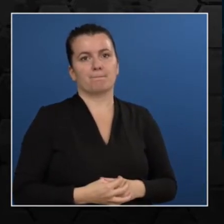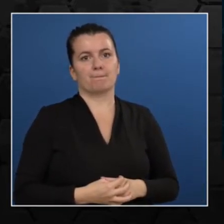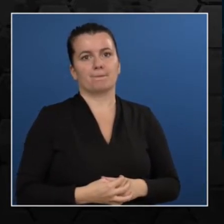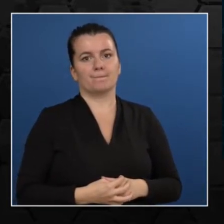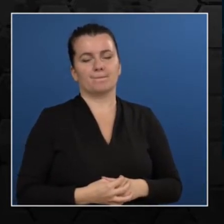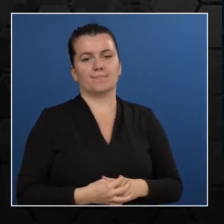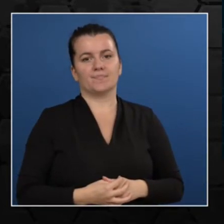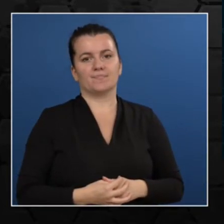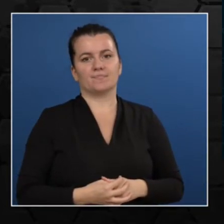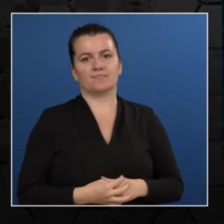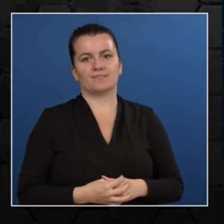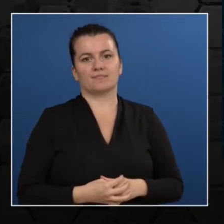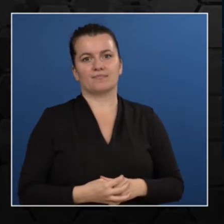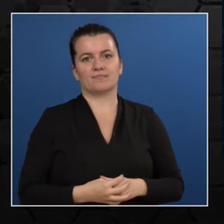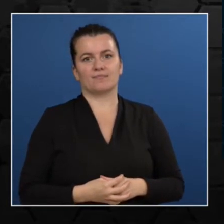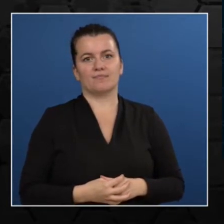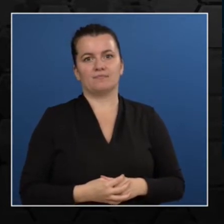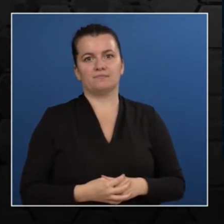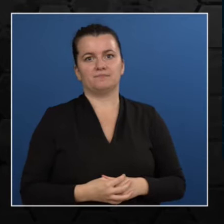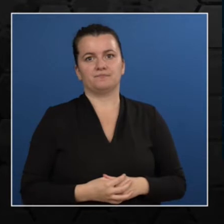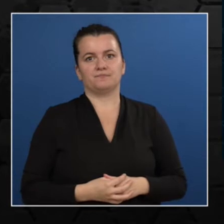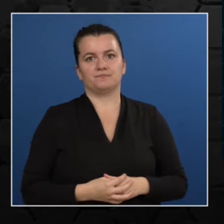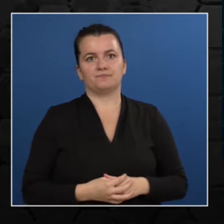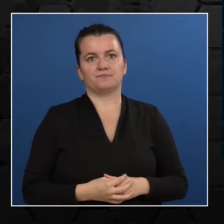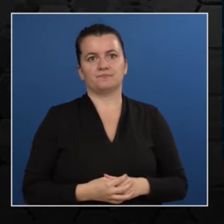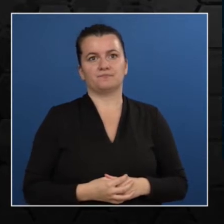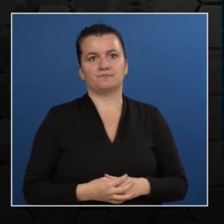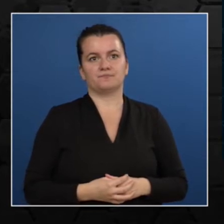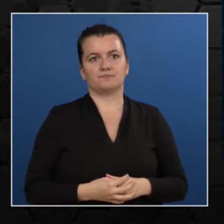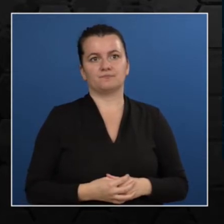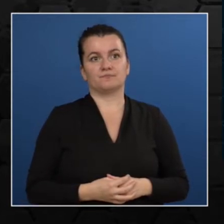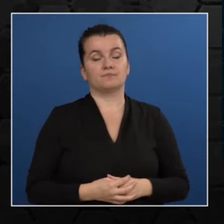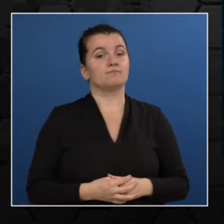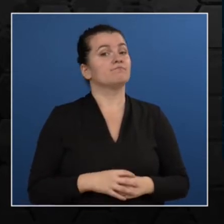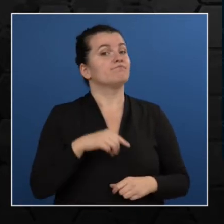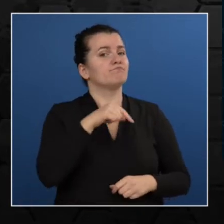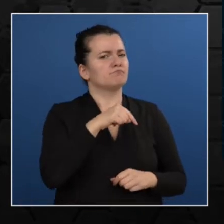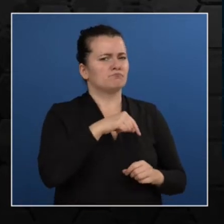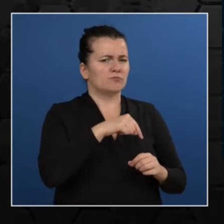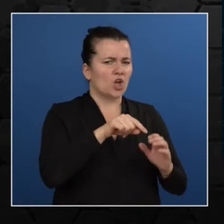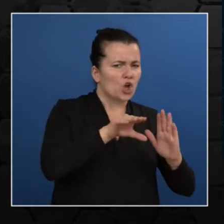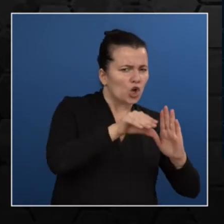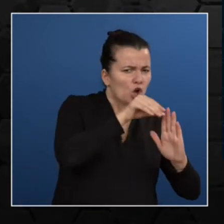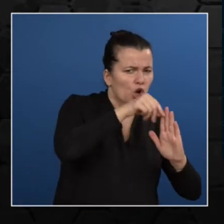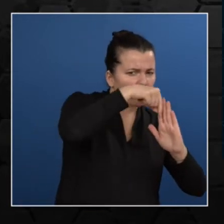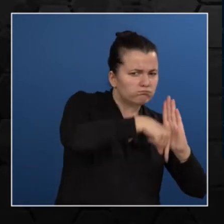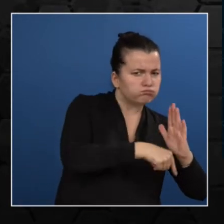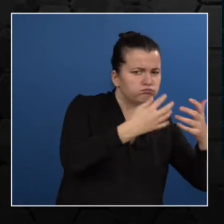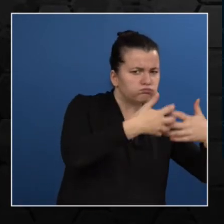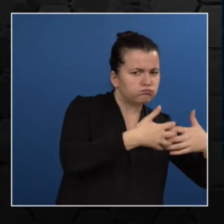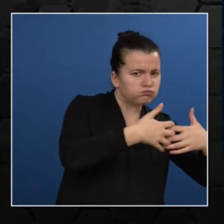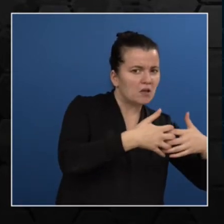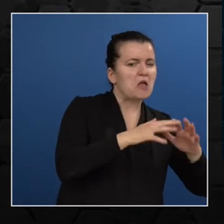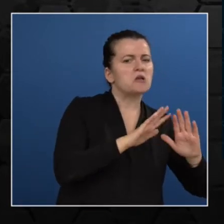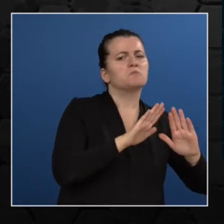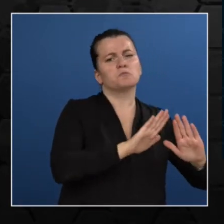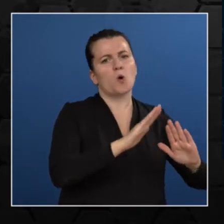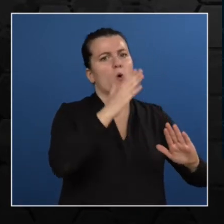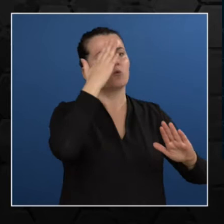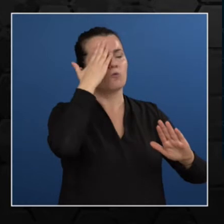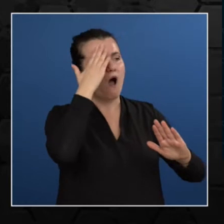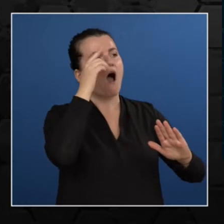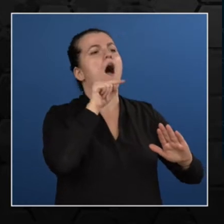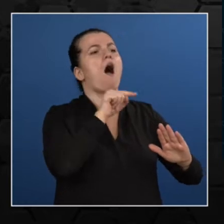Now, what are the algorithms that are used in look in deep learning? So the algorithm we have